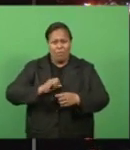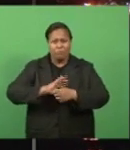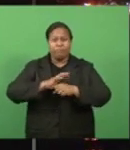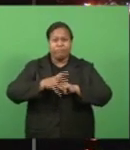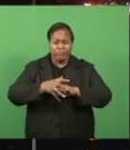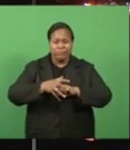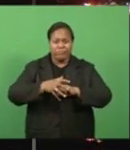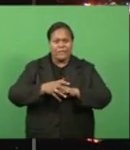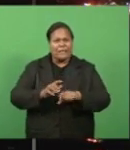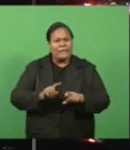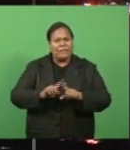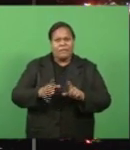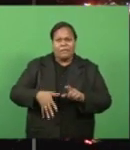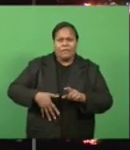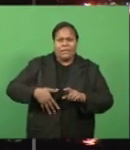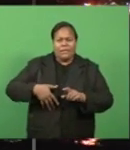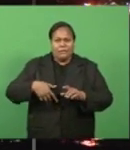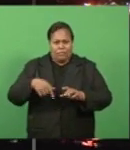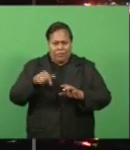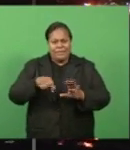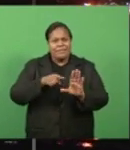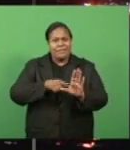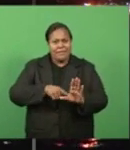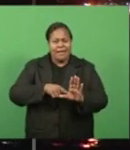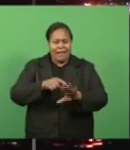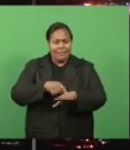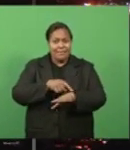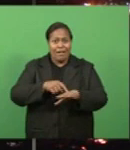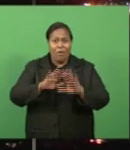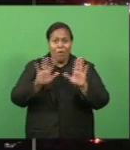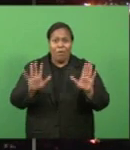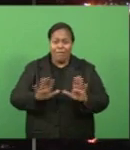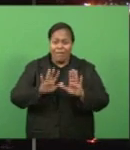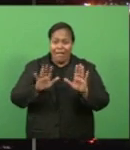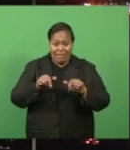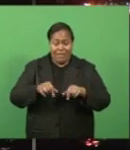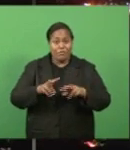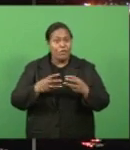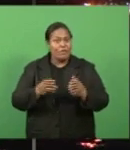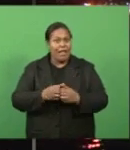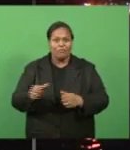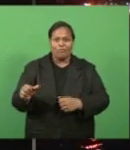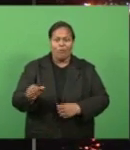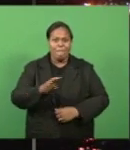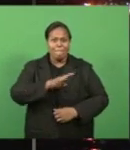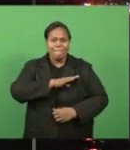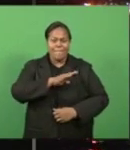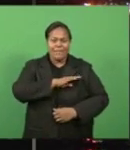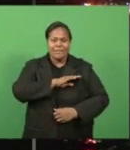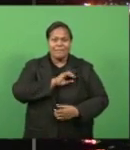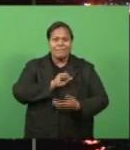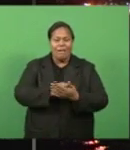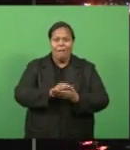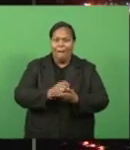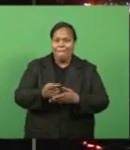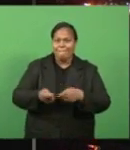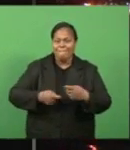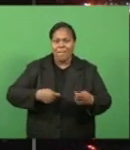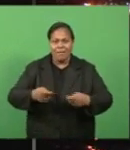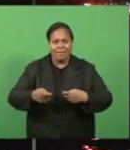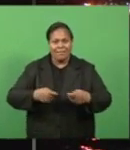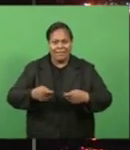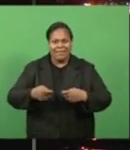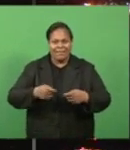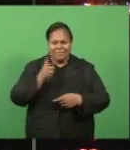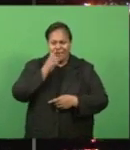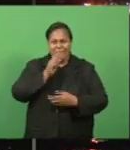mood in the year for the annual Easter holiday. While the Easter weekend is normally one of the busiest for market vendors, those selling at satellite markets